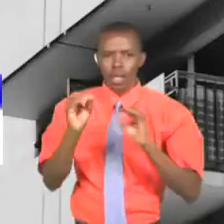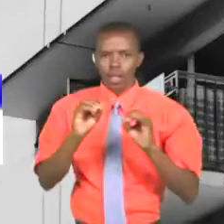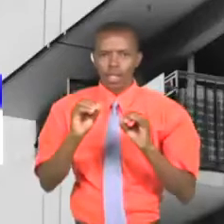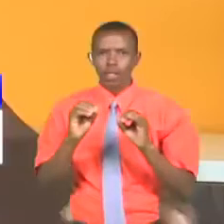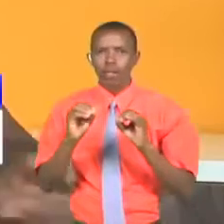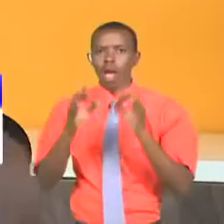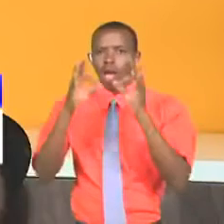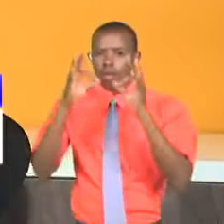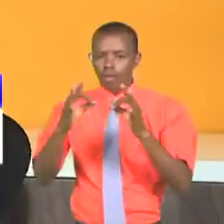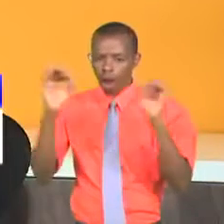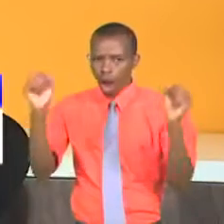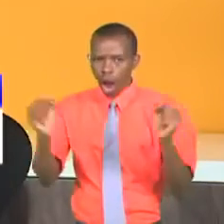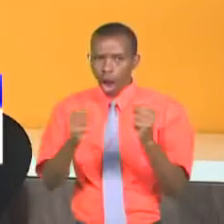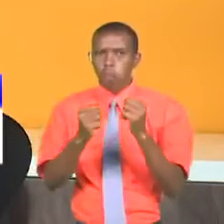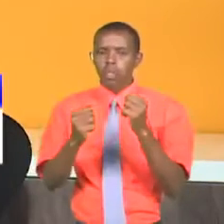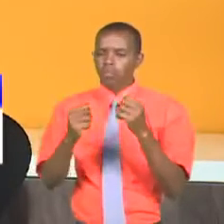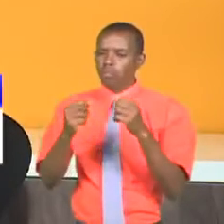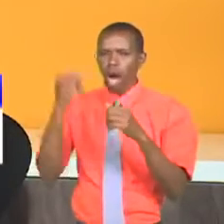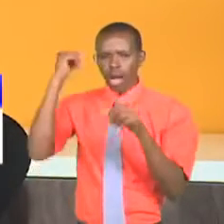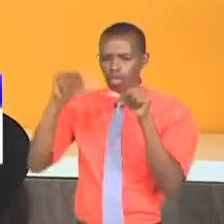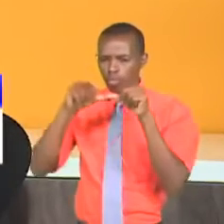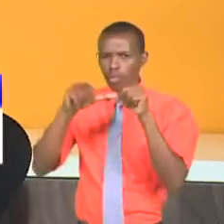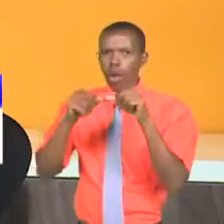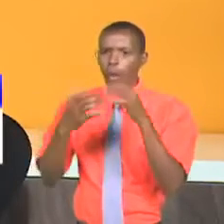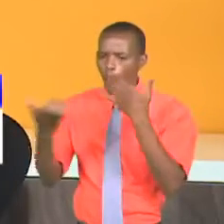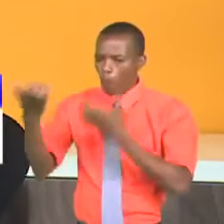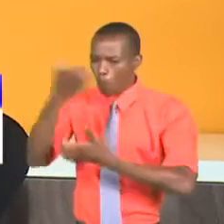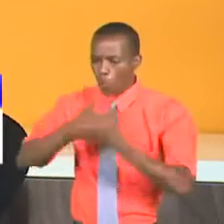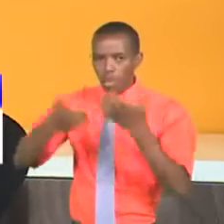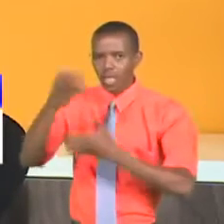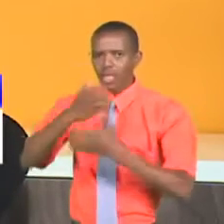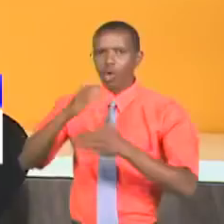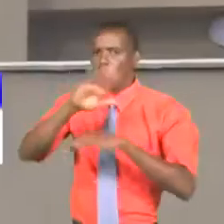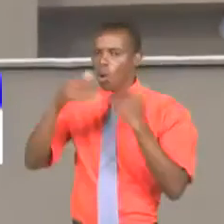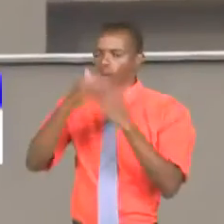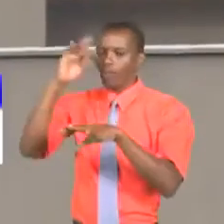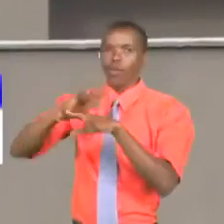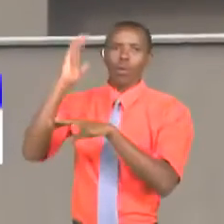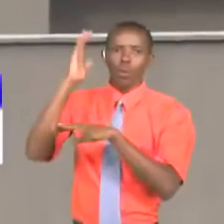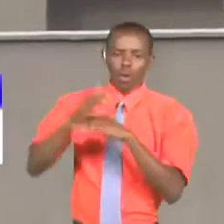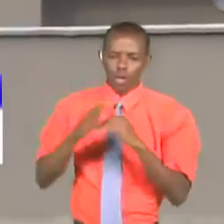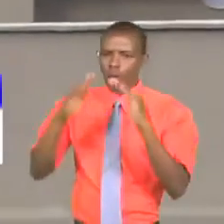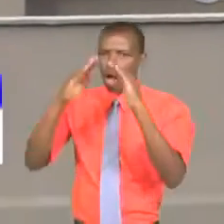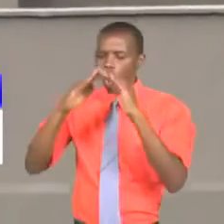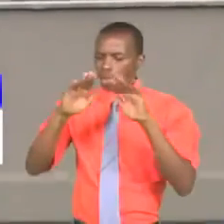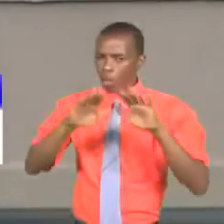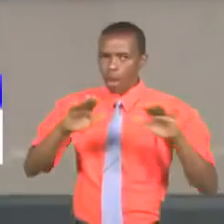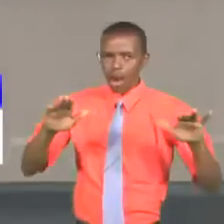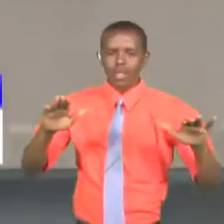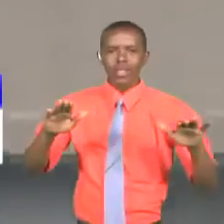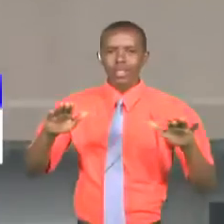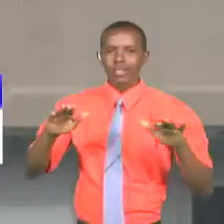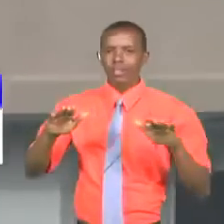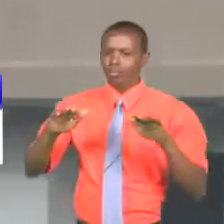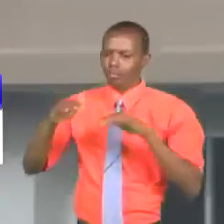trend goes everywhere, then you can see the demand for commercial space will really be on the downside. The housing market is in crutches,